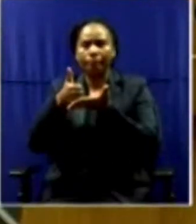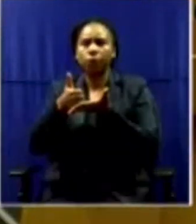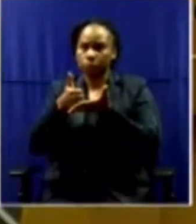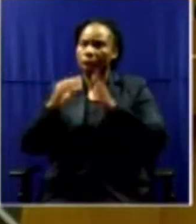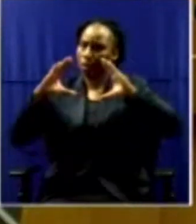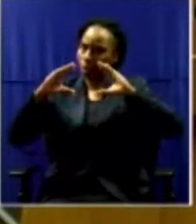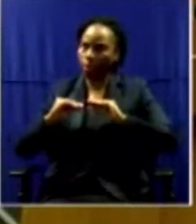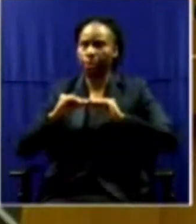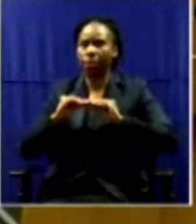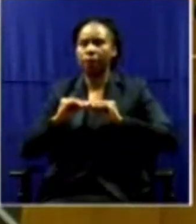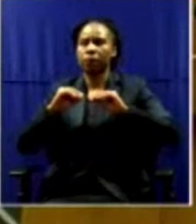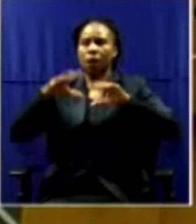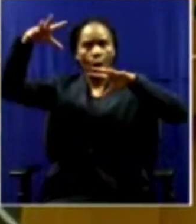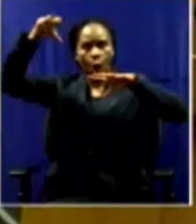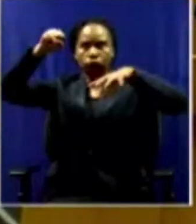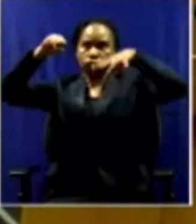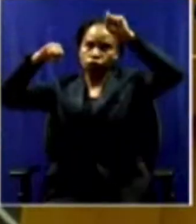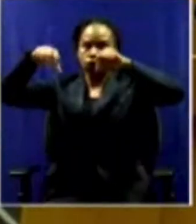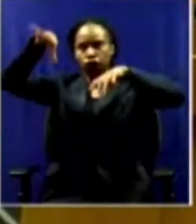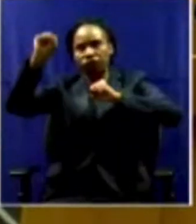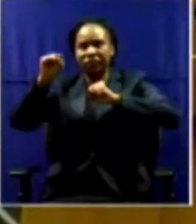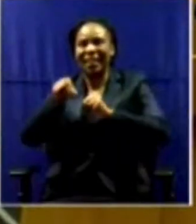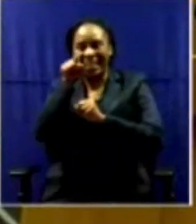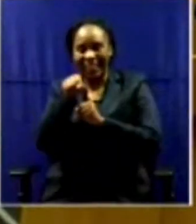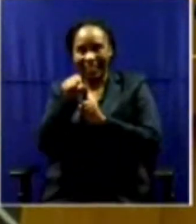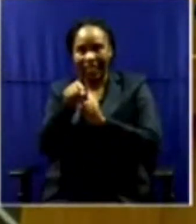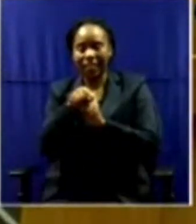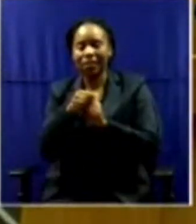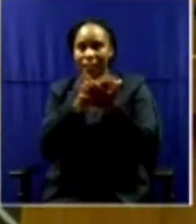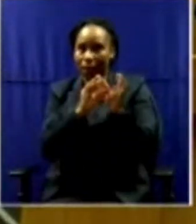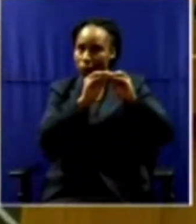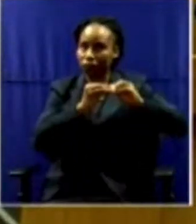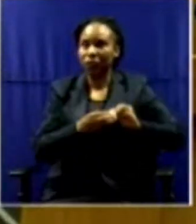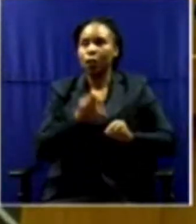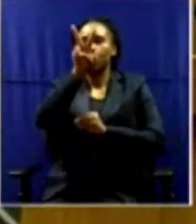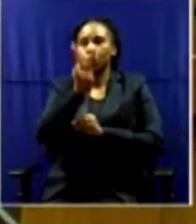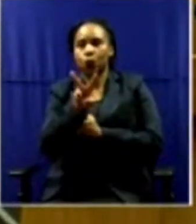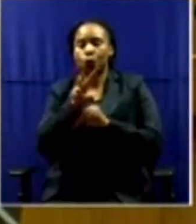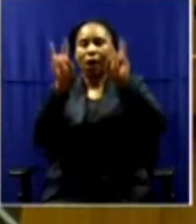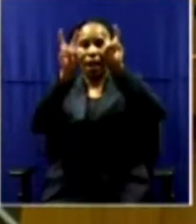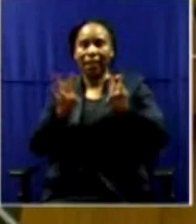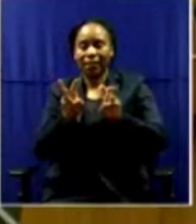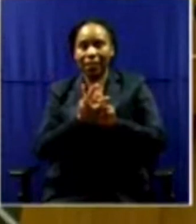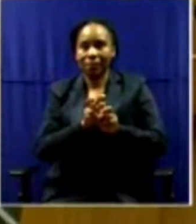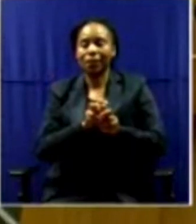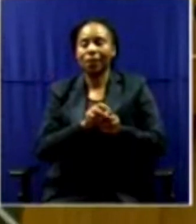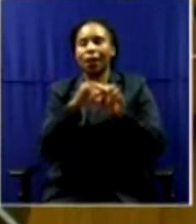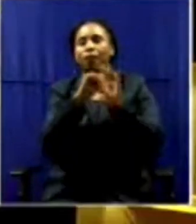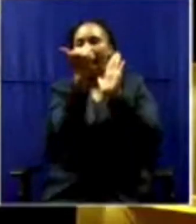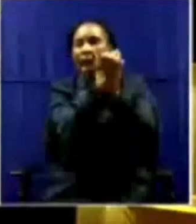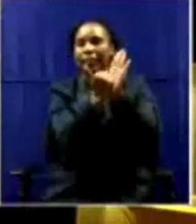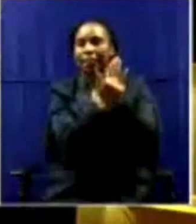We will therefore amend Schedule II of the Electricity Regulation Act within the next three months